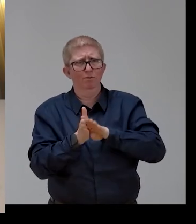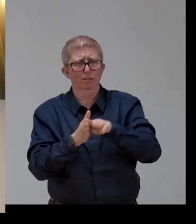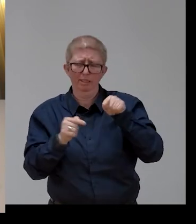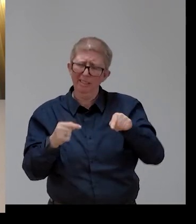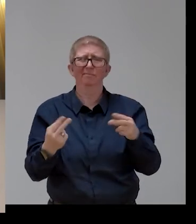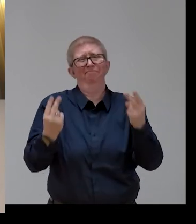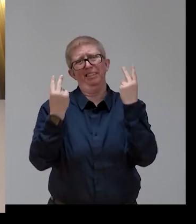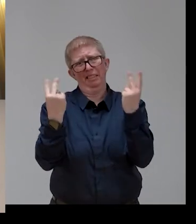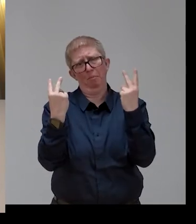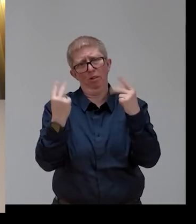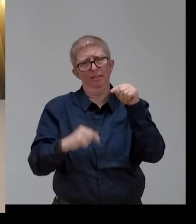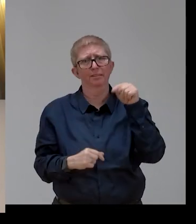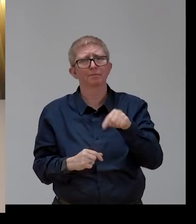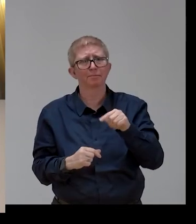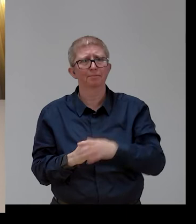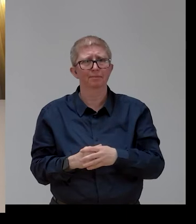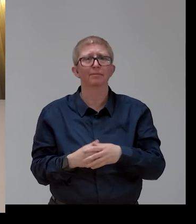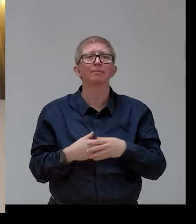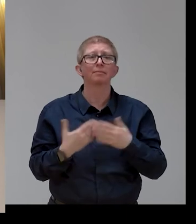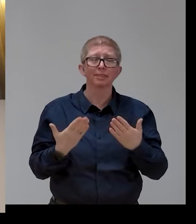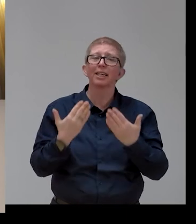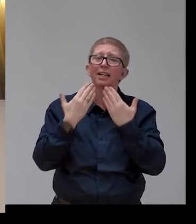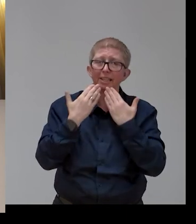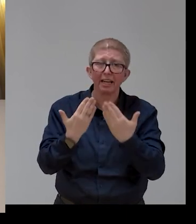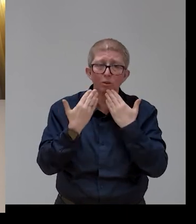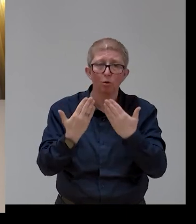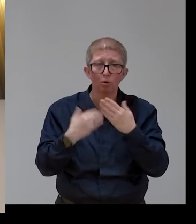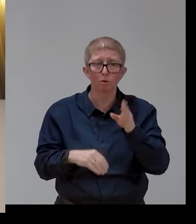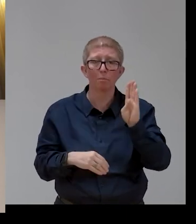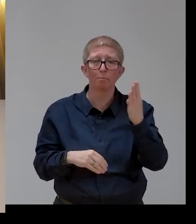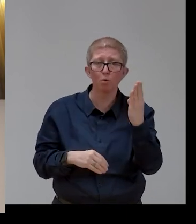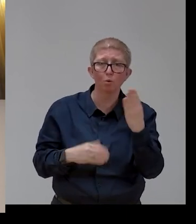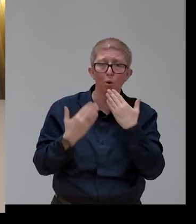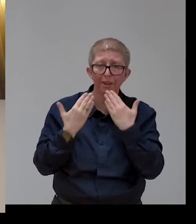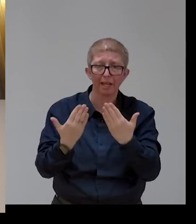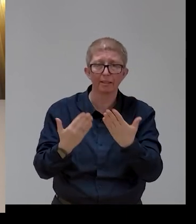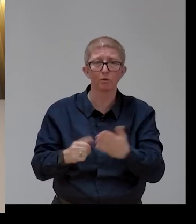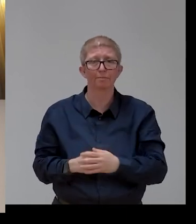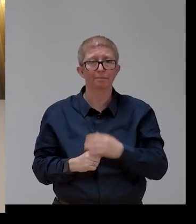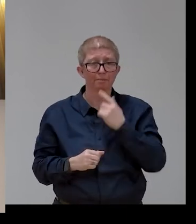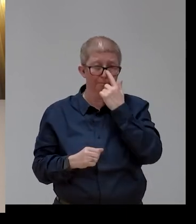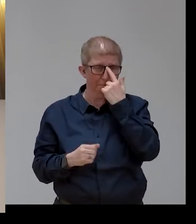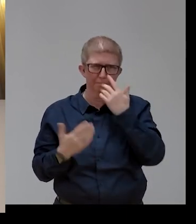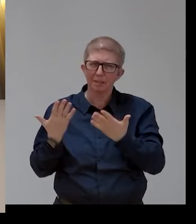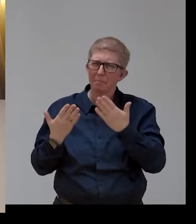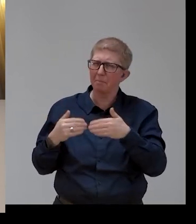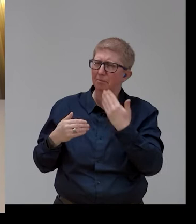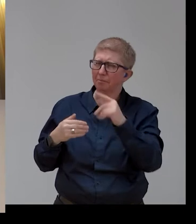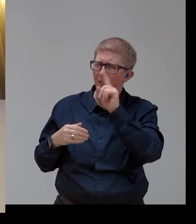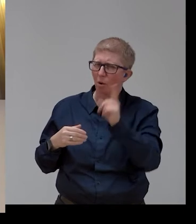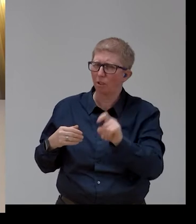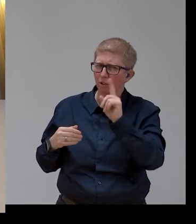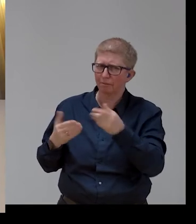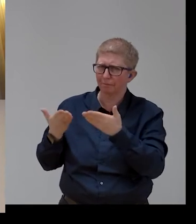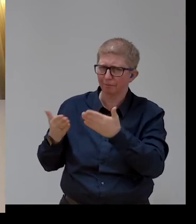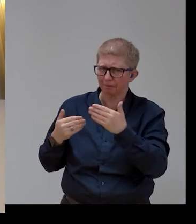Thank you very much, Bruno. I might come back to you with a question with regard to